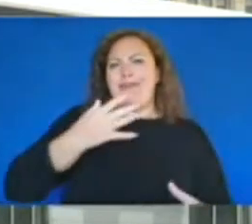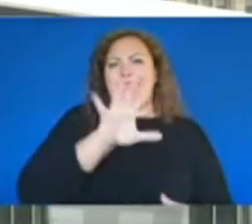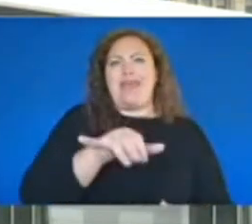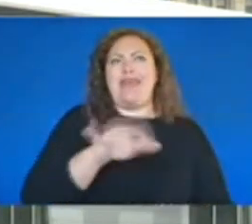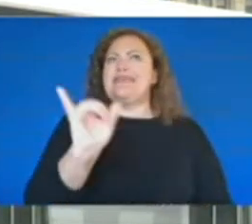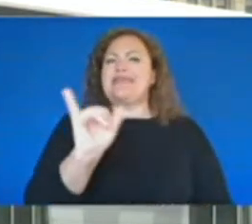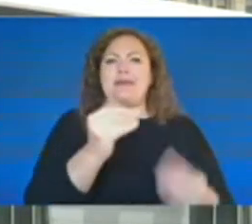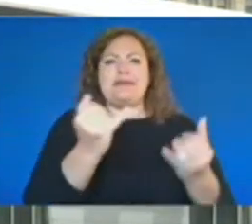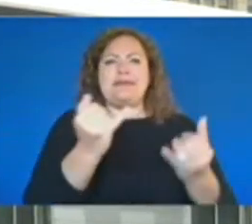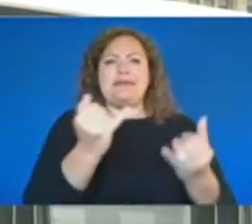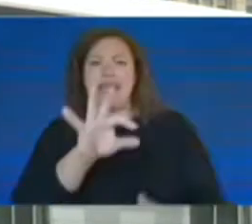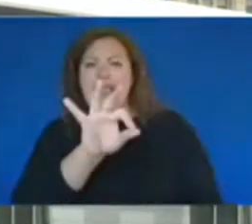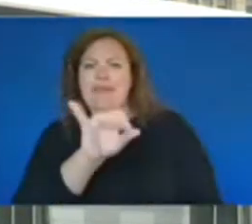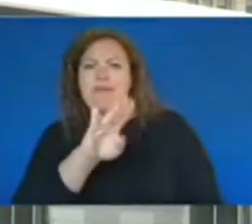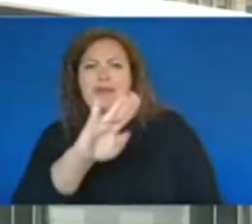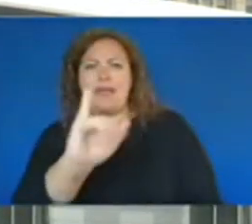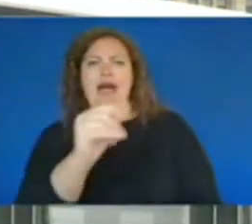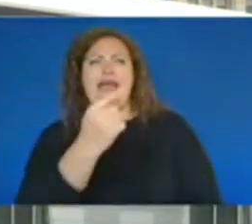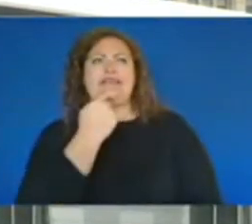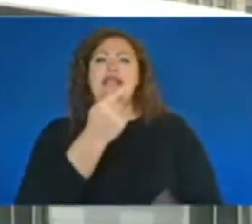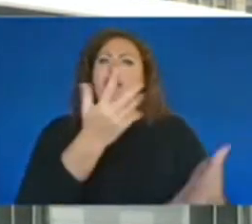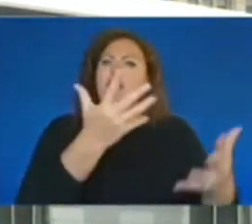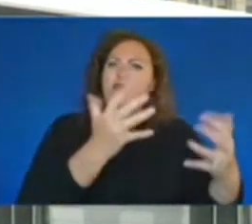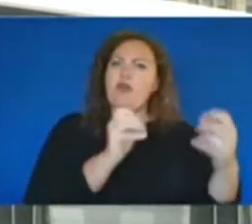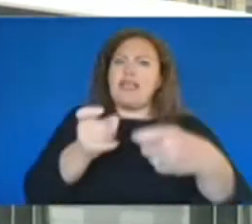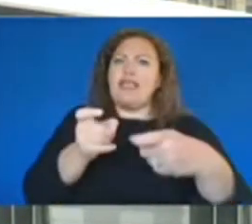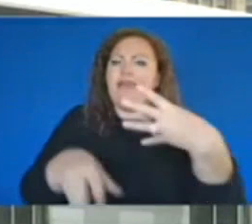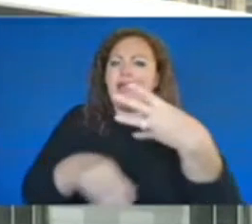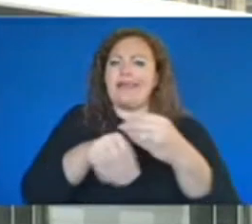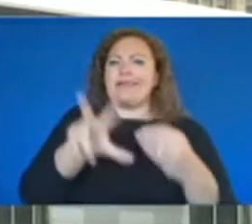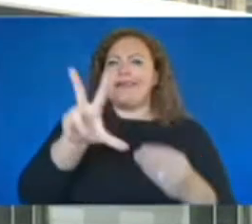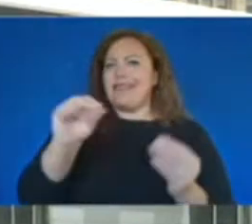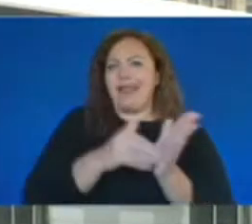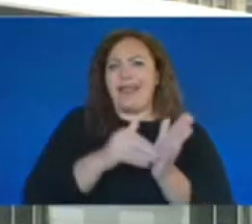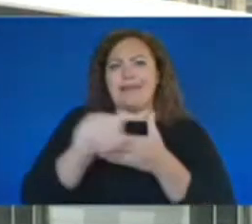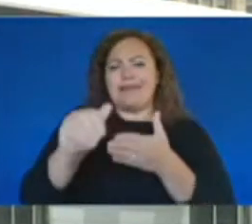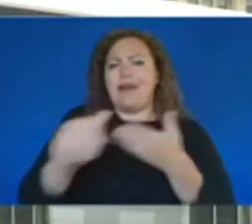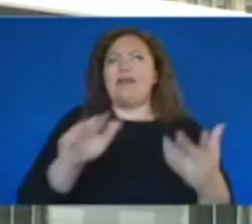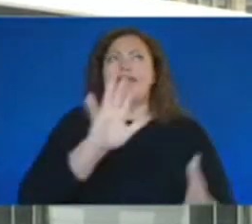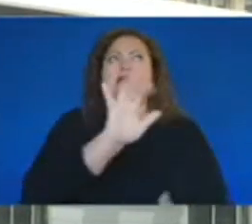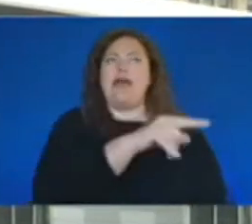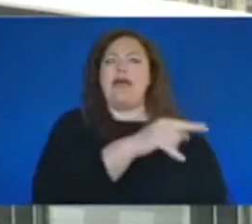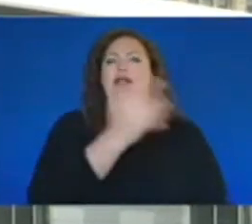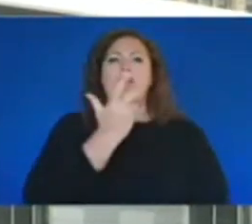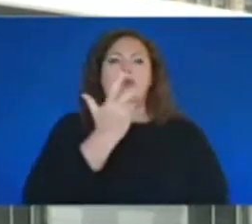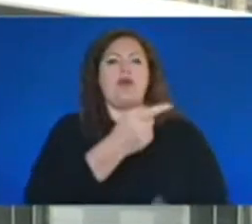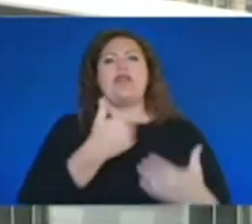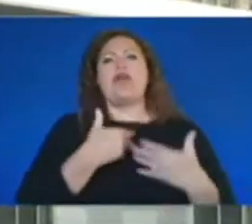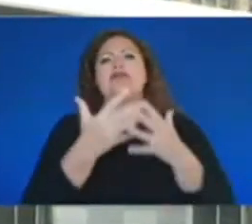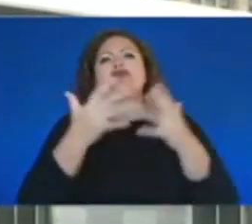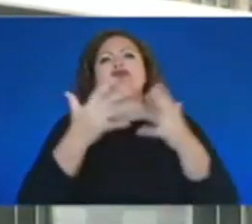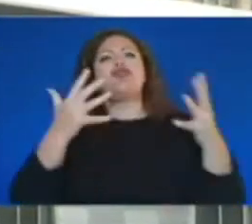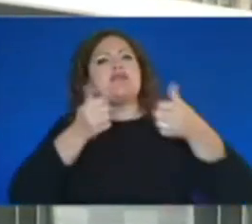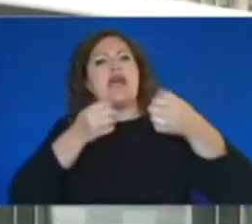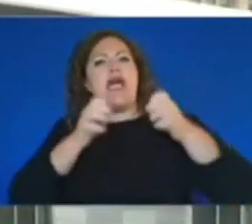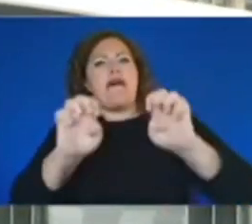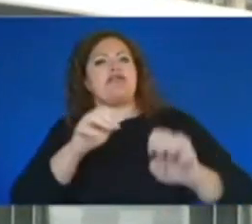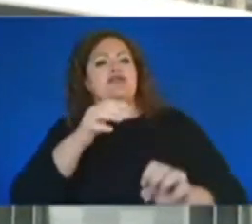coming forward and saying, we want to contribute this extra $30,000. There has been such a tremendous effort to make a difference in this case.